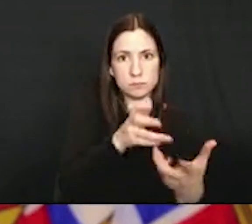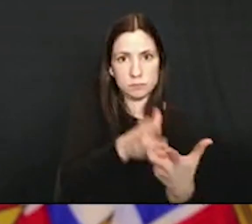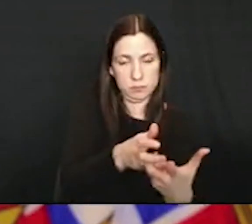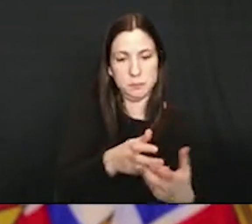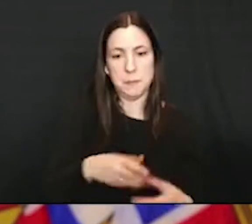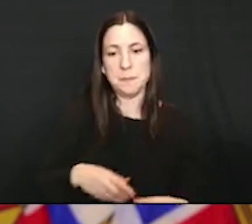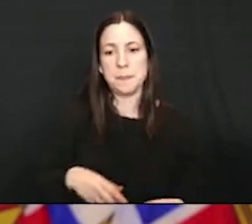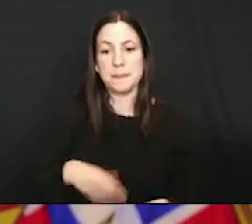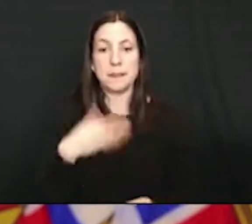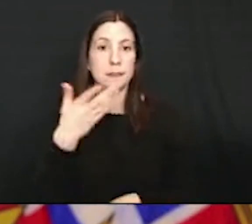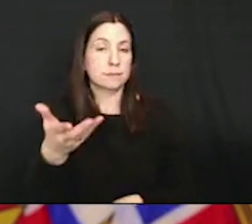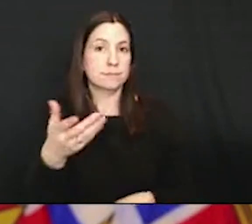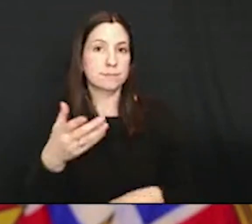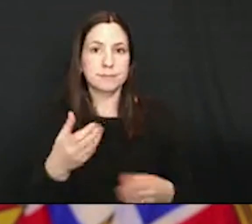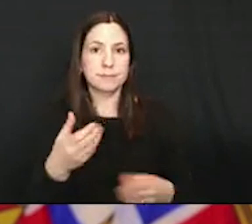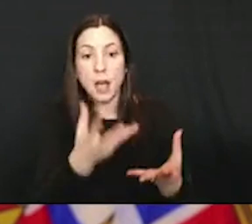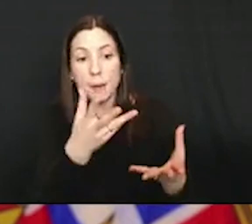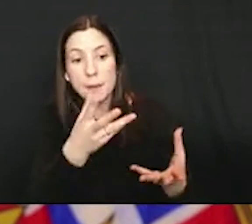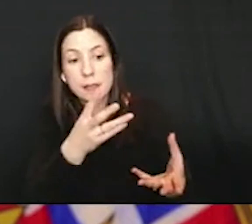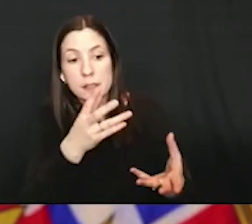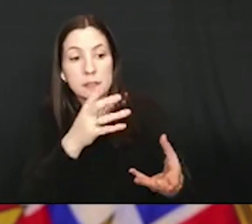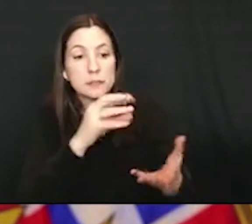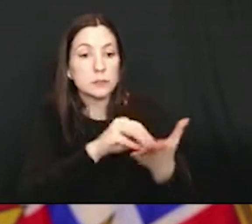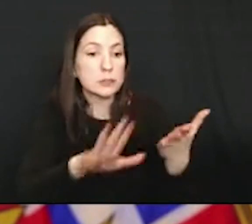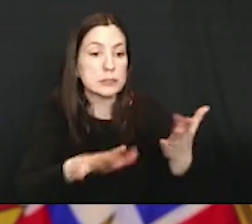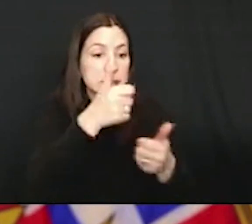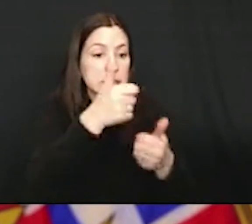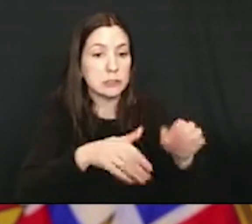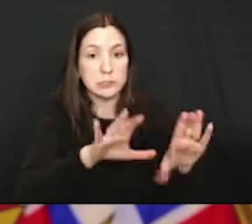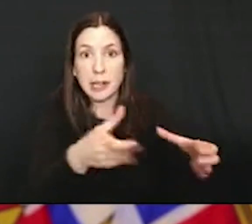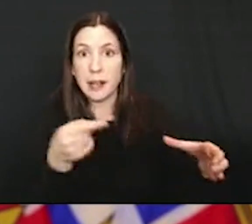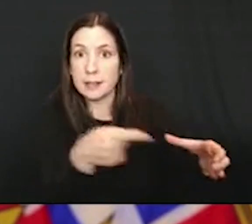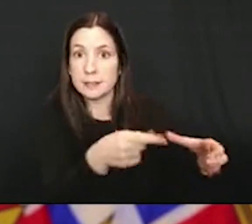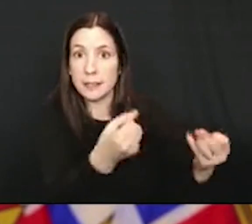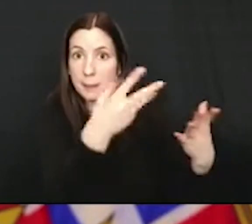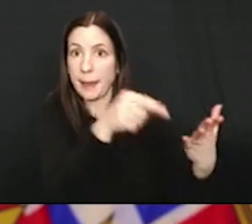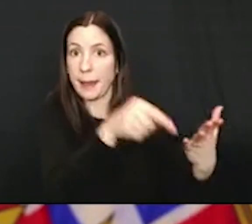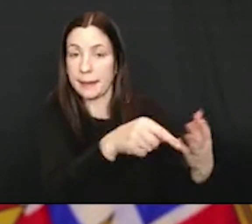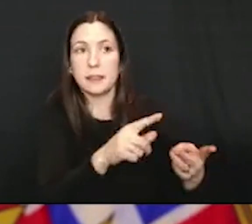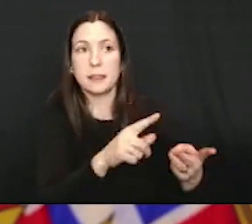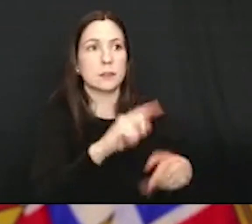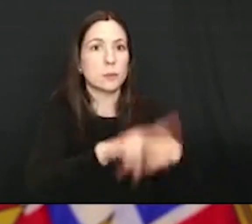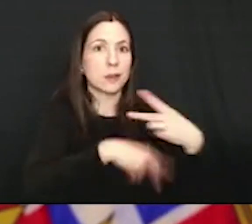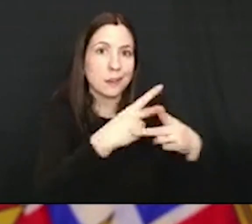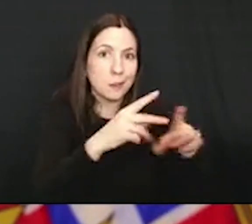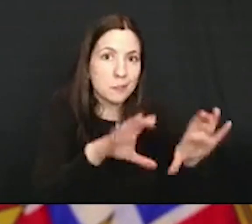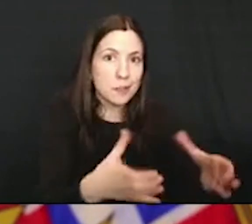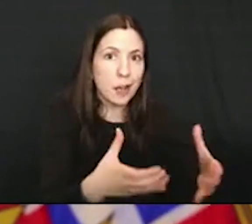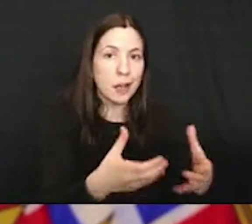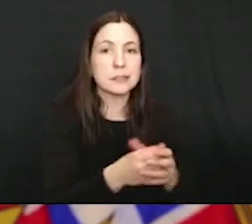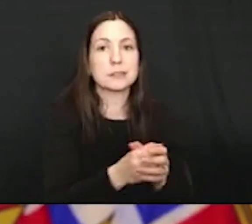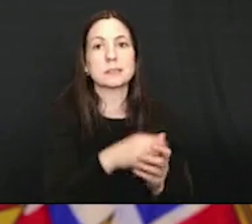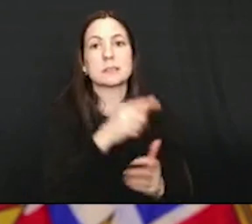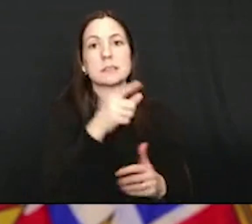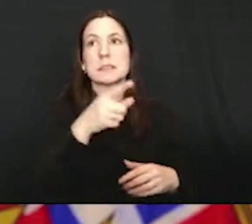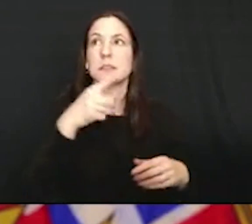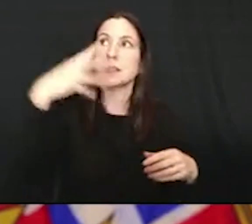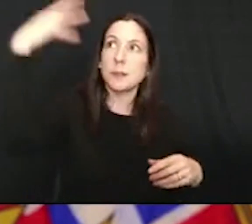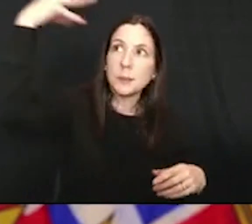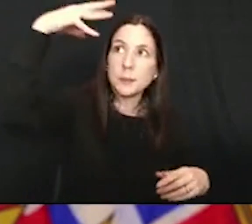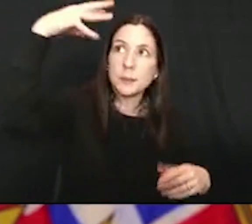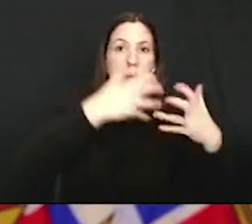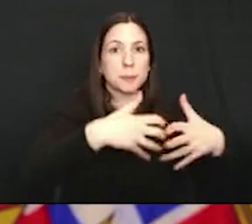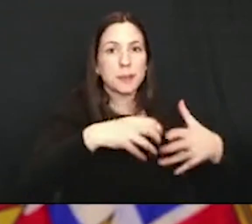the numbers of kids in the classes, the types of classes that they have. So it is individually tailored with